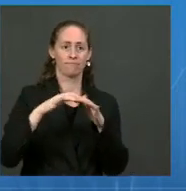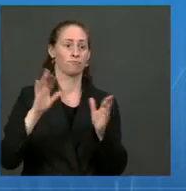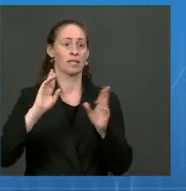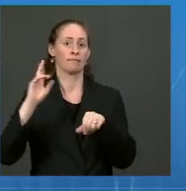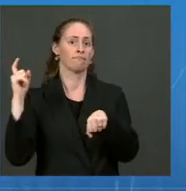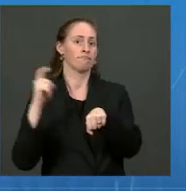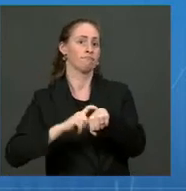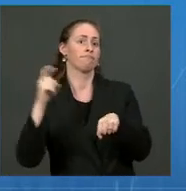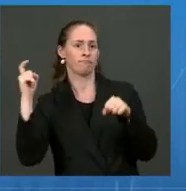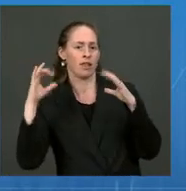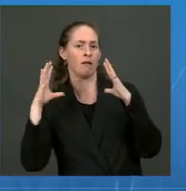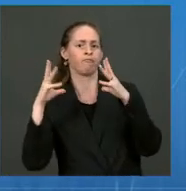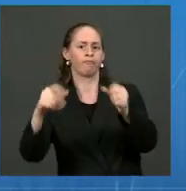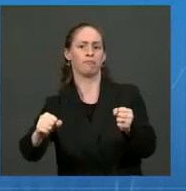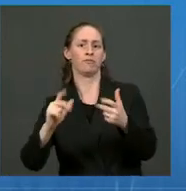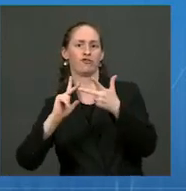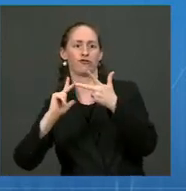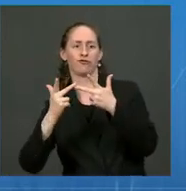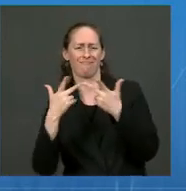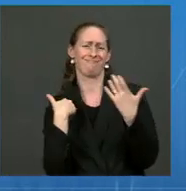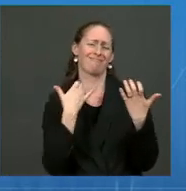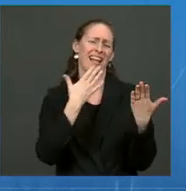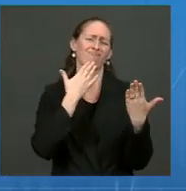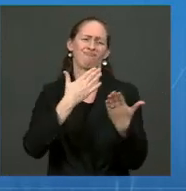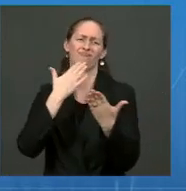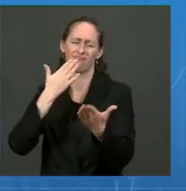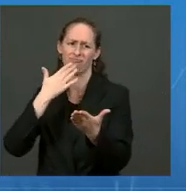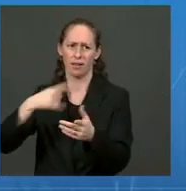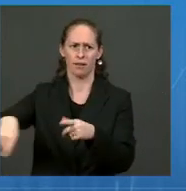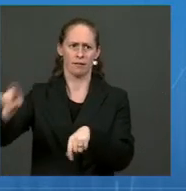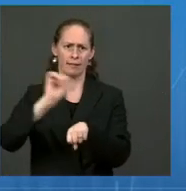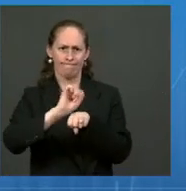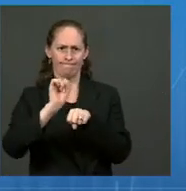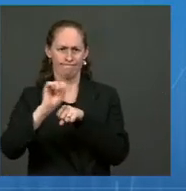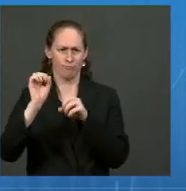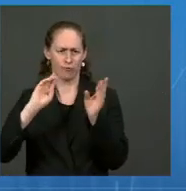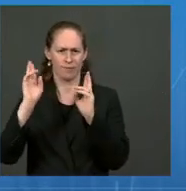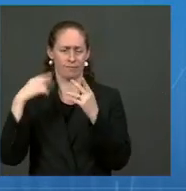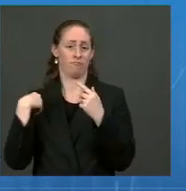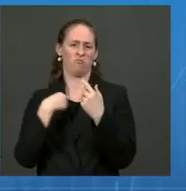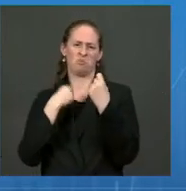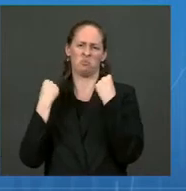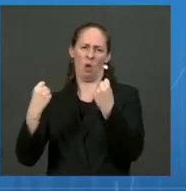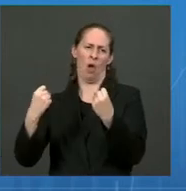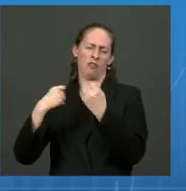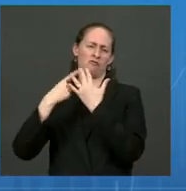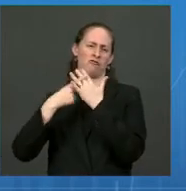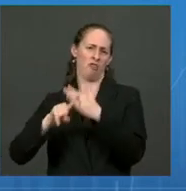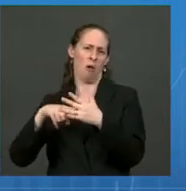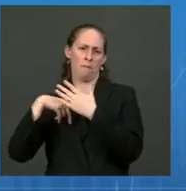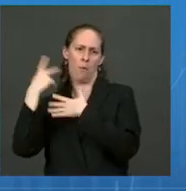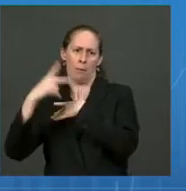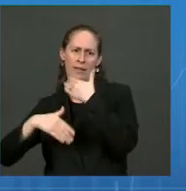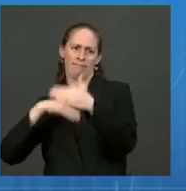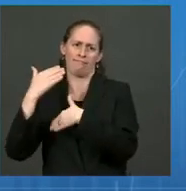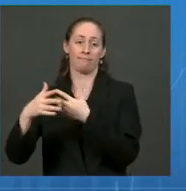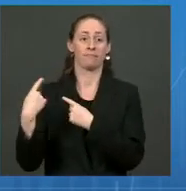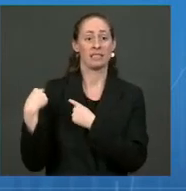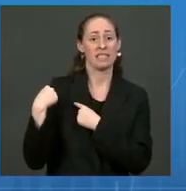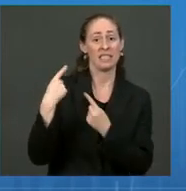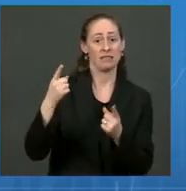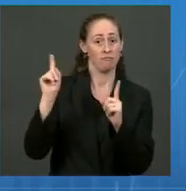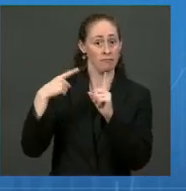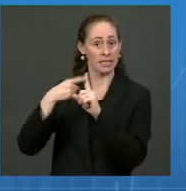and preparation, boosters are off to a very strong start. In just the first five days since their authorization,